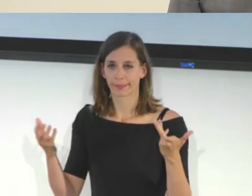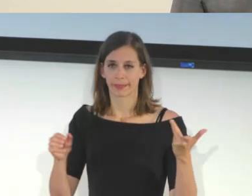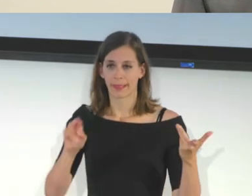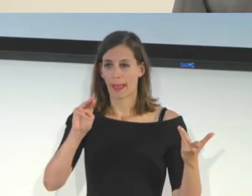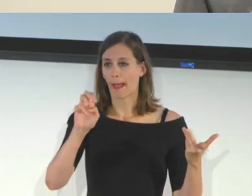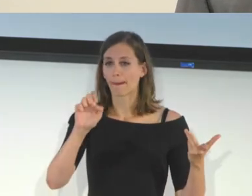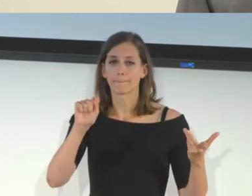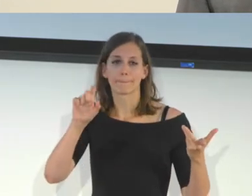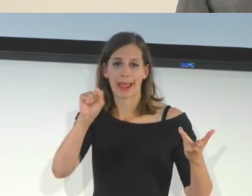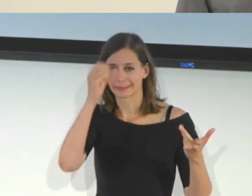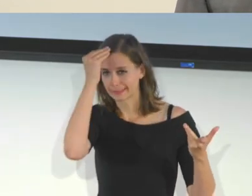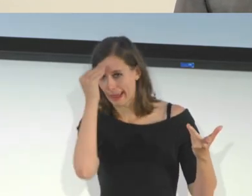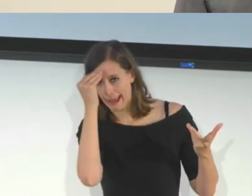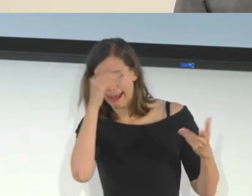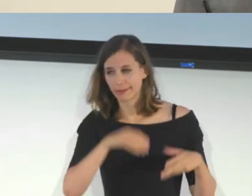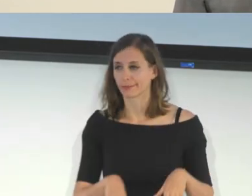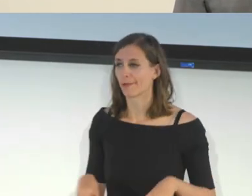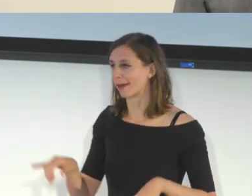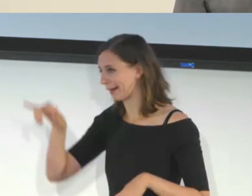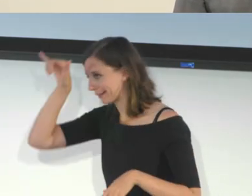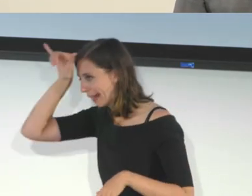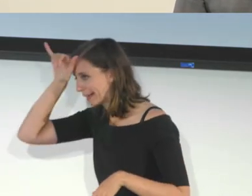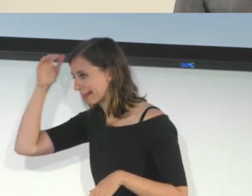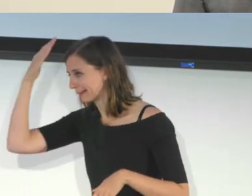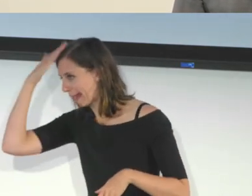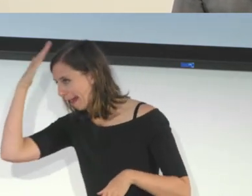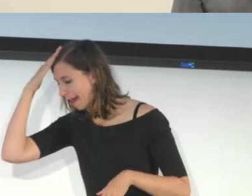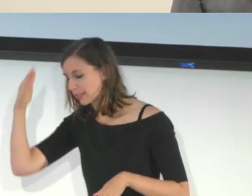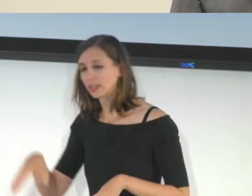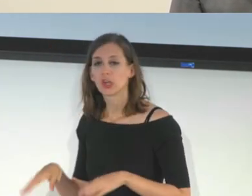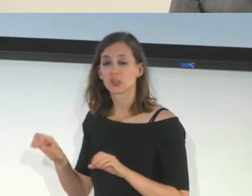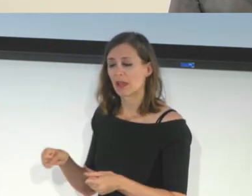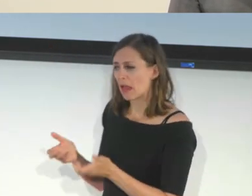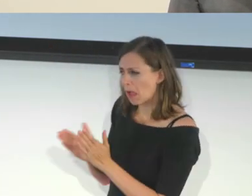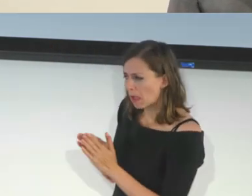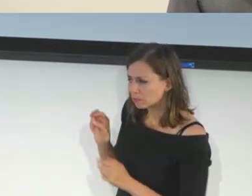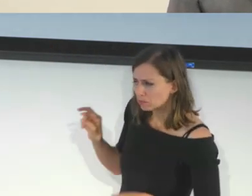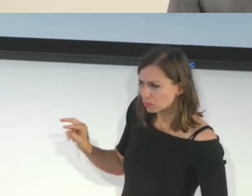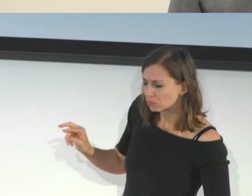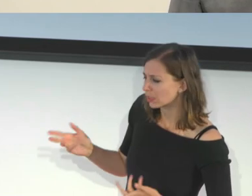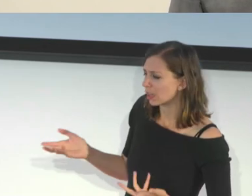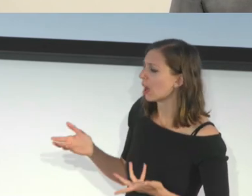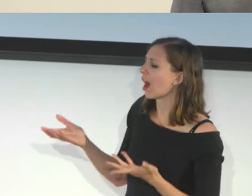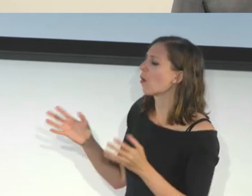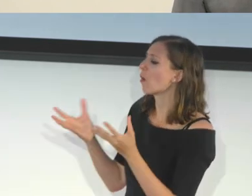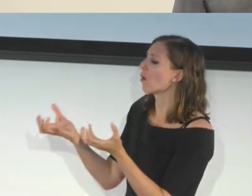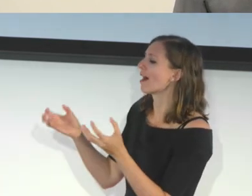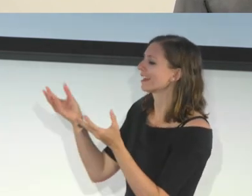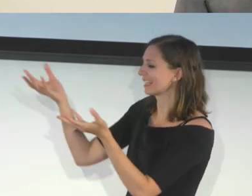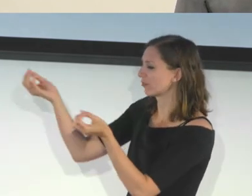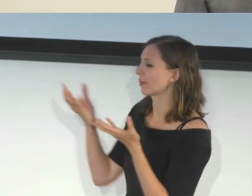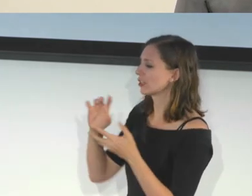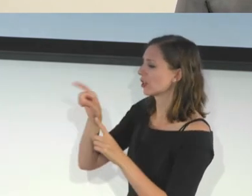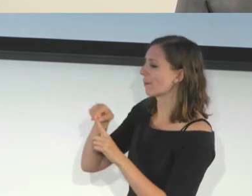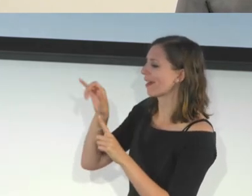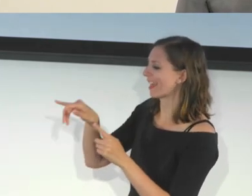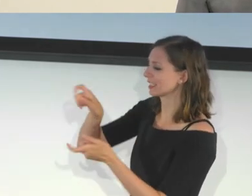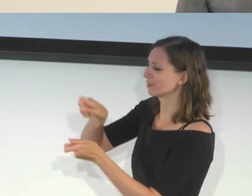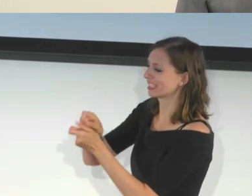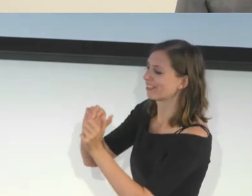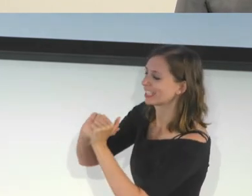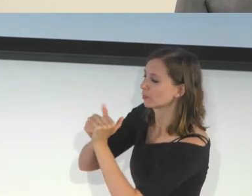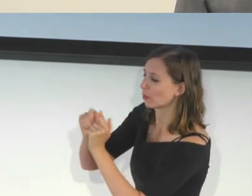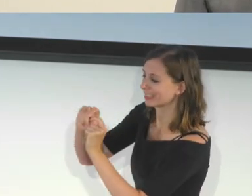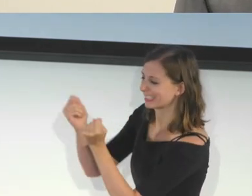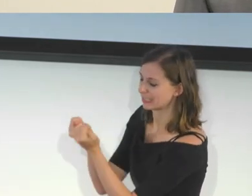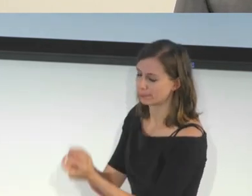Yankees hat. Then you can ask GPT about information of that particular team or that particular part of the, of the picture that you are